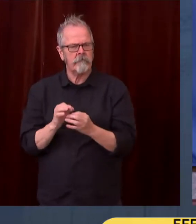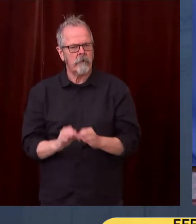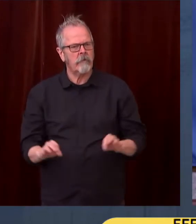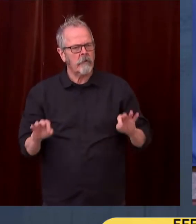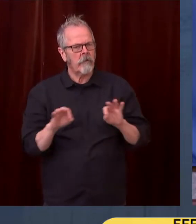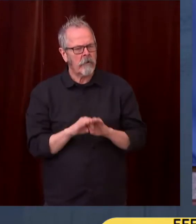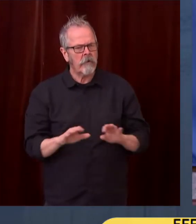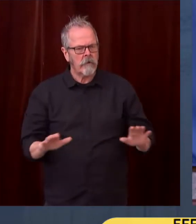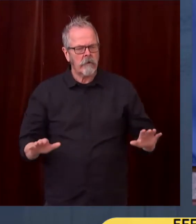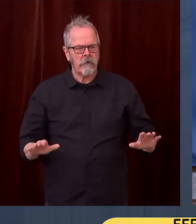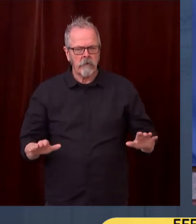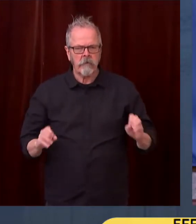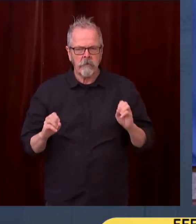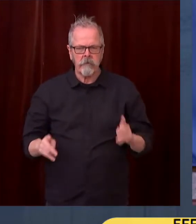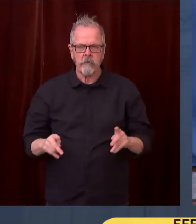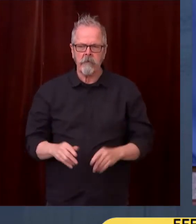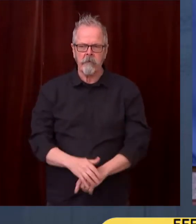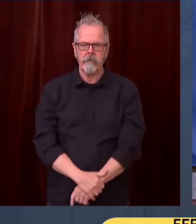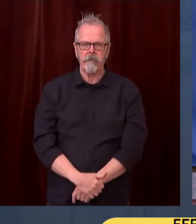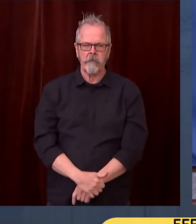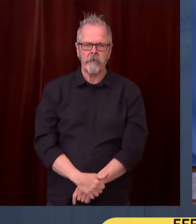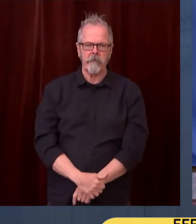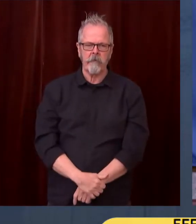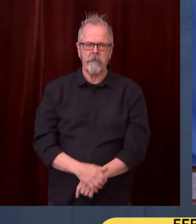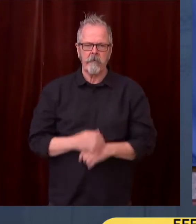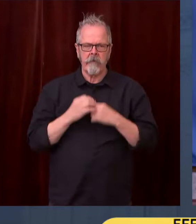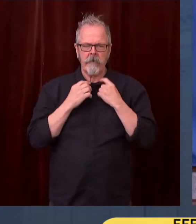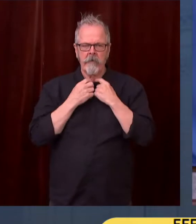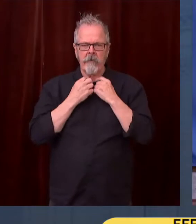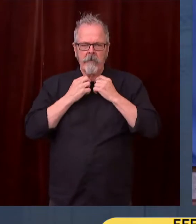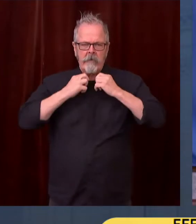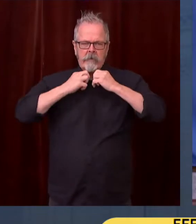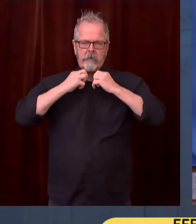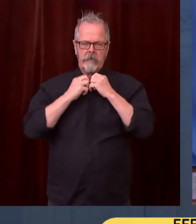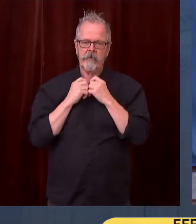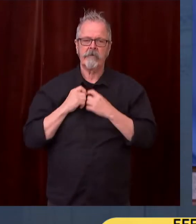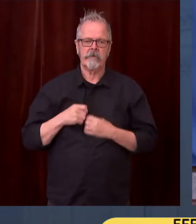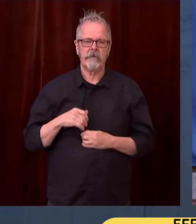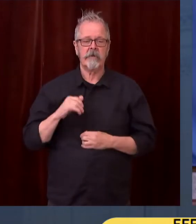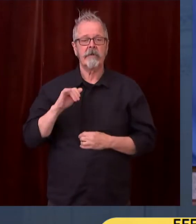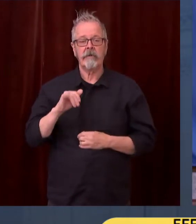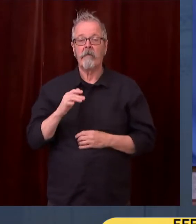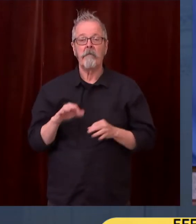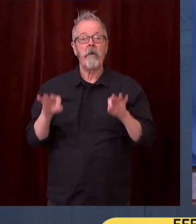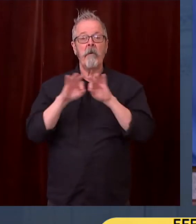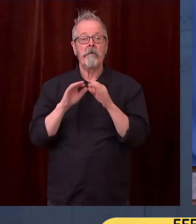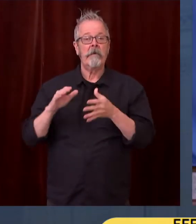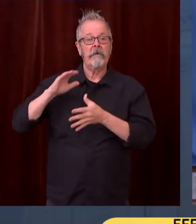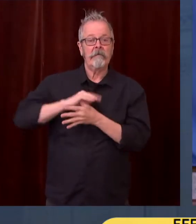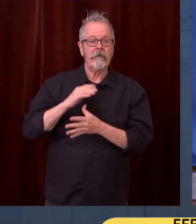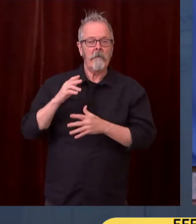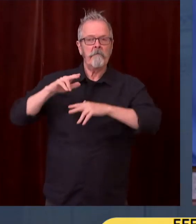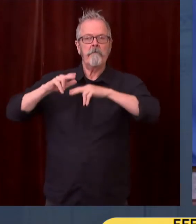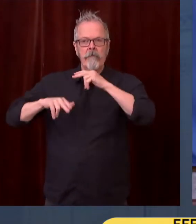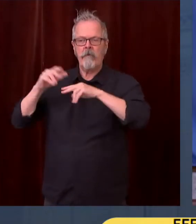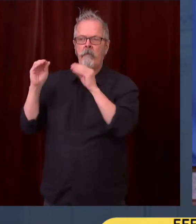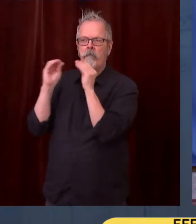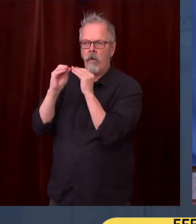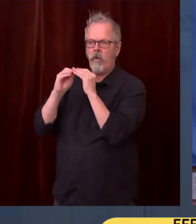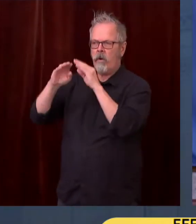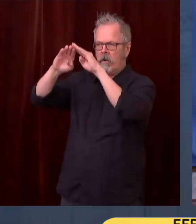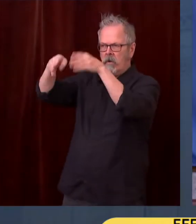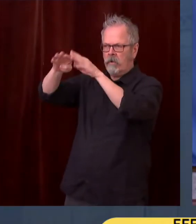time, increase our housing, which is ultimately what we need. There are some density issues we have to consider in this regard. So I will look forward to your